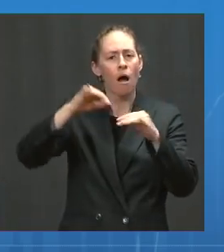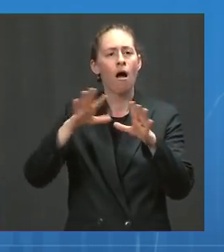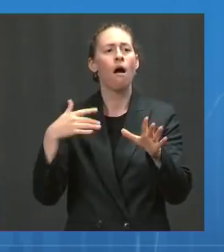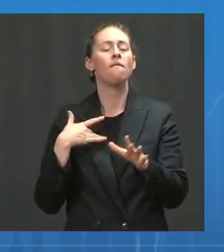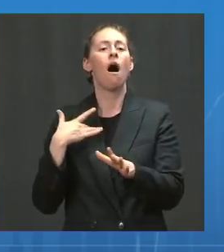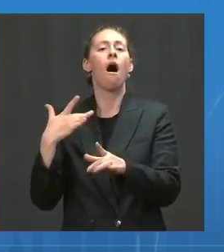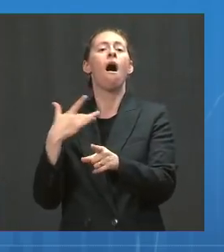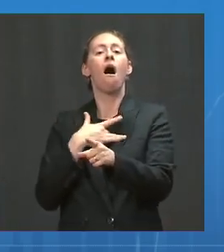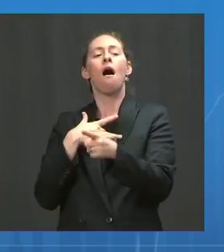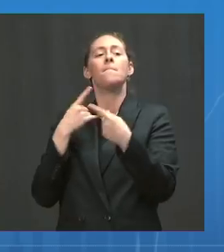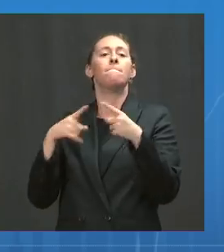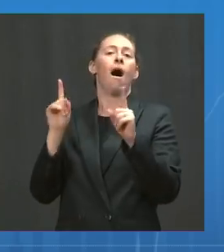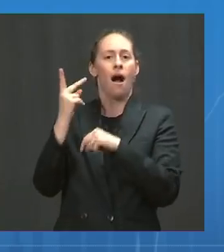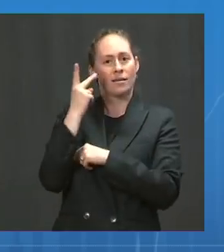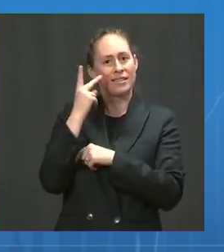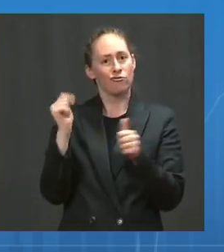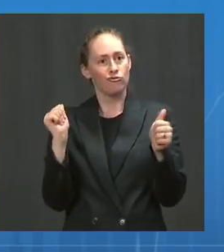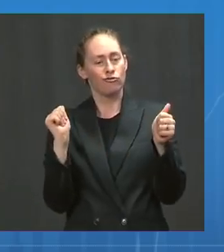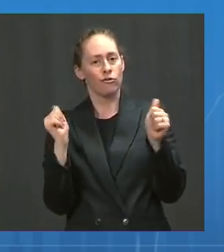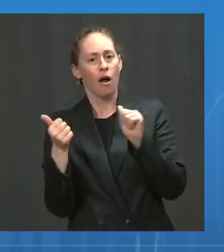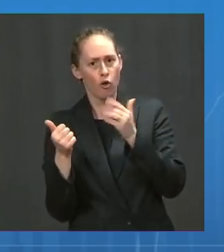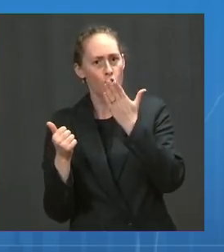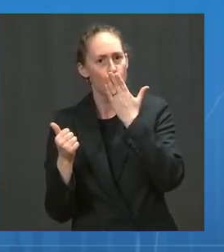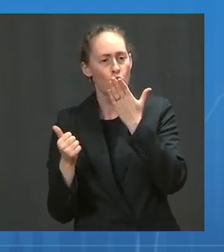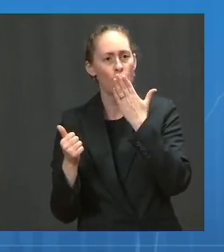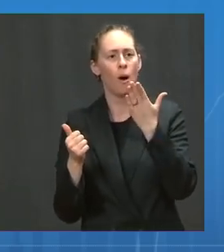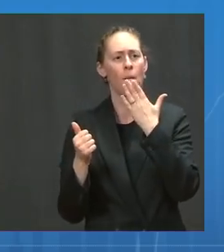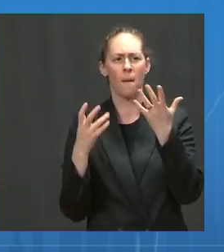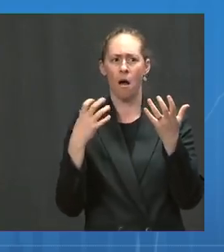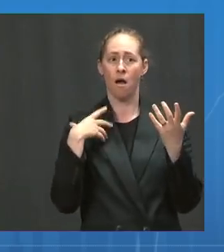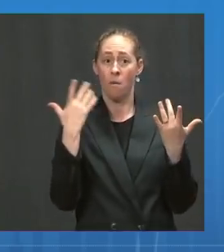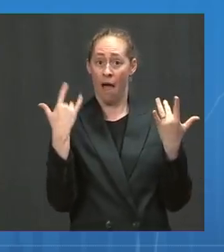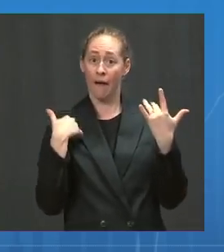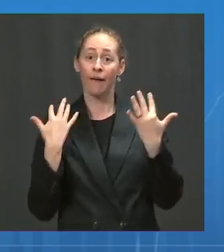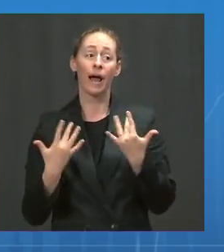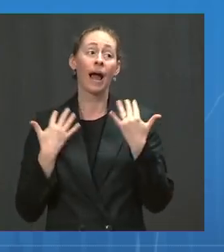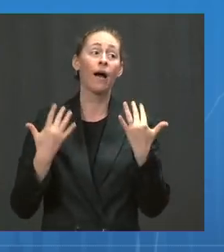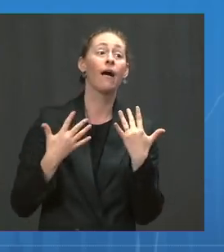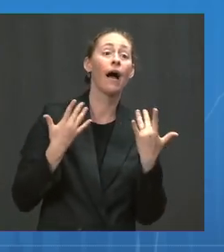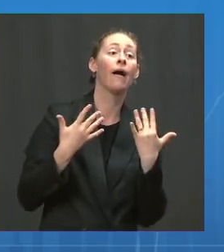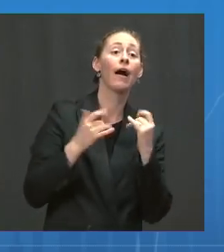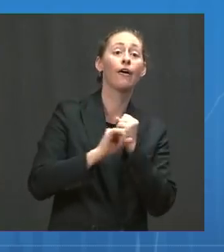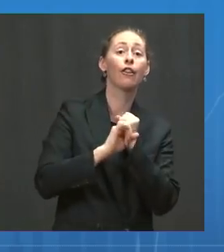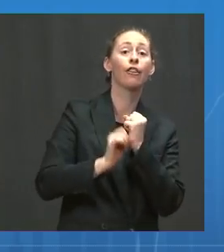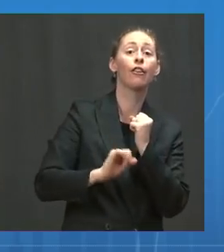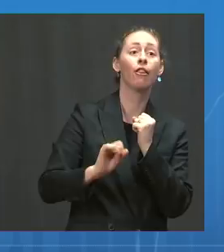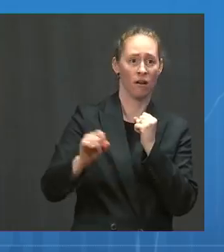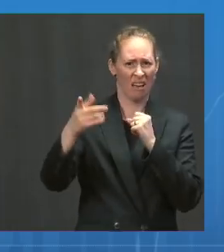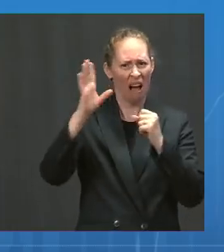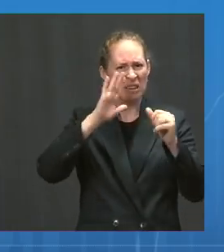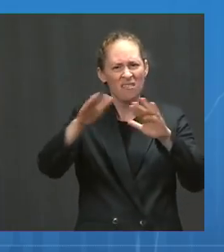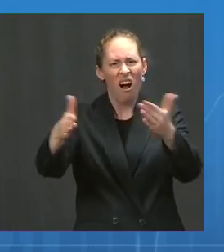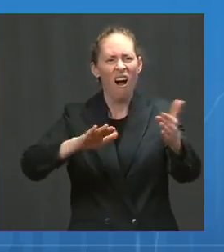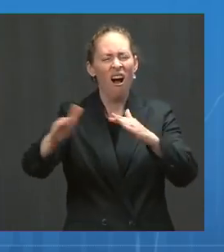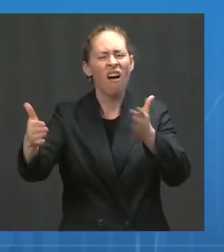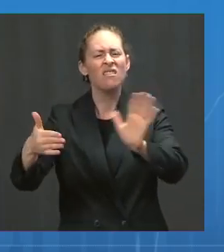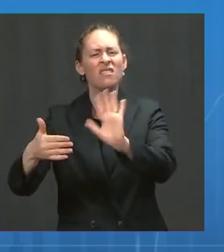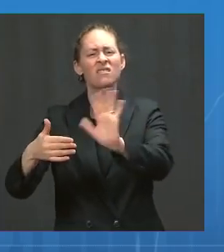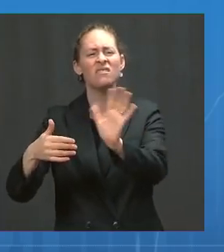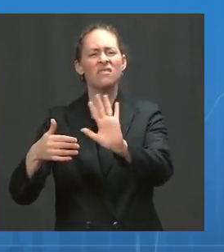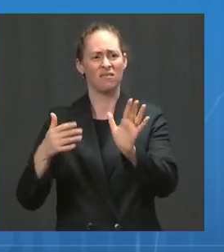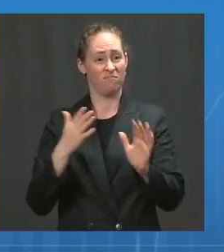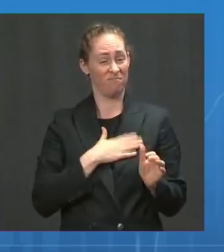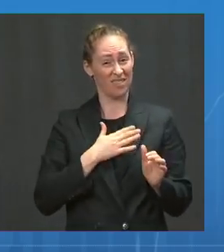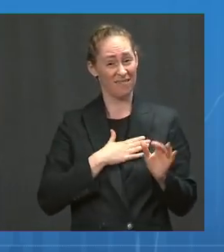take all of us. The longer we wait, the more lives we lose. As someone who has lost 10 family members to COVID